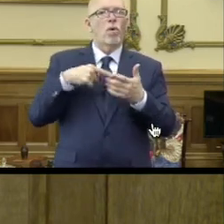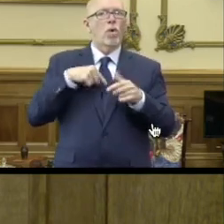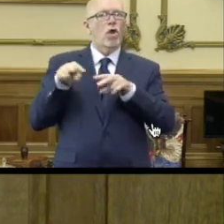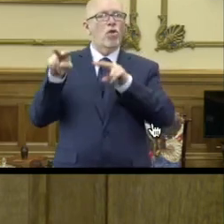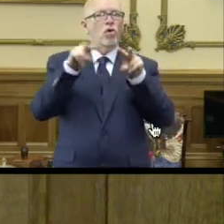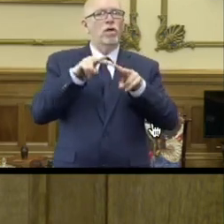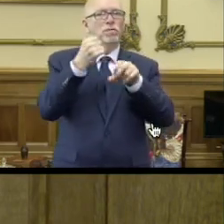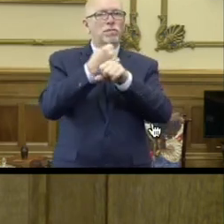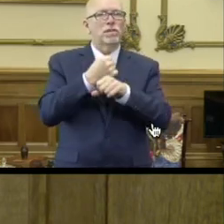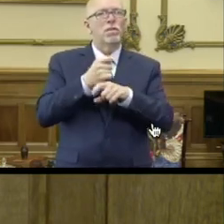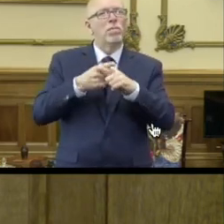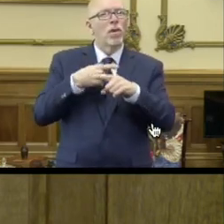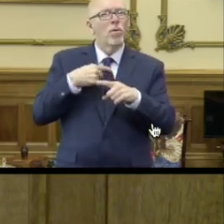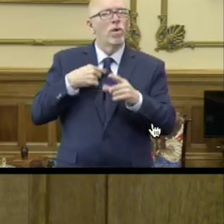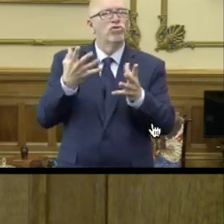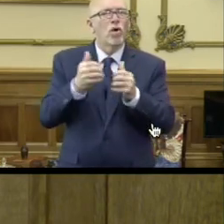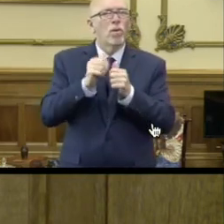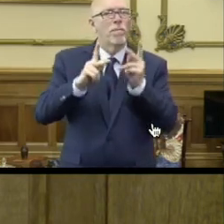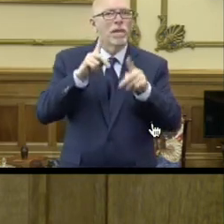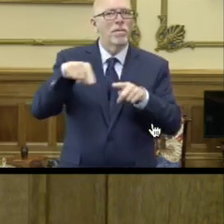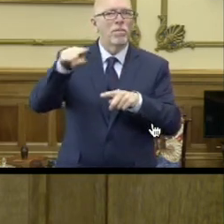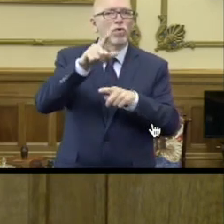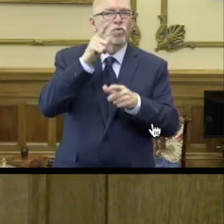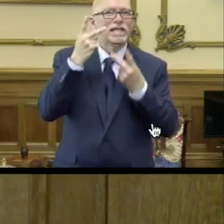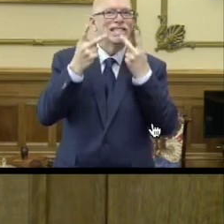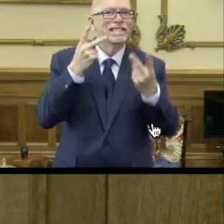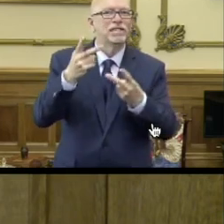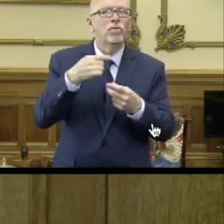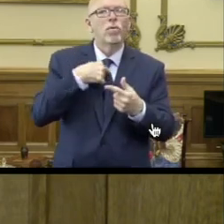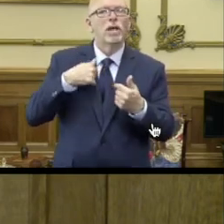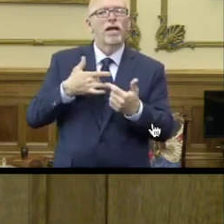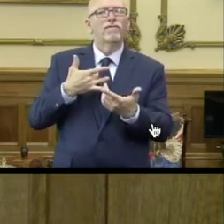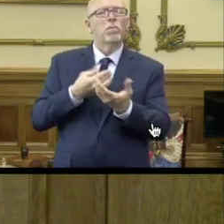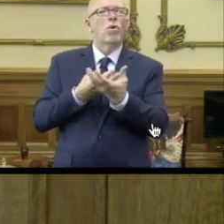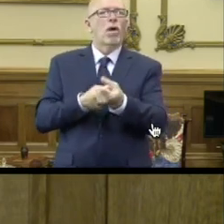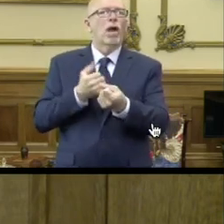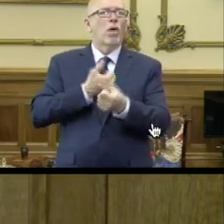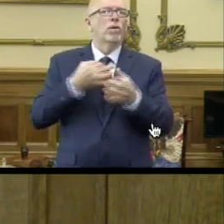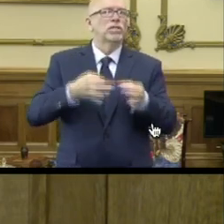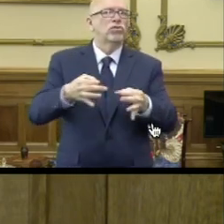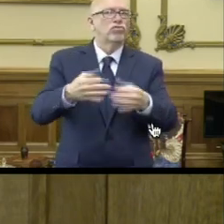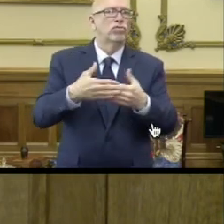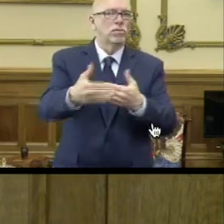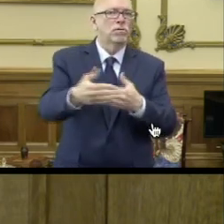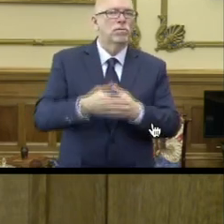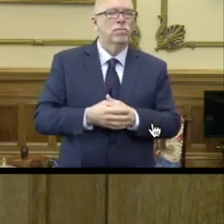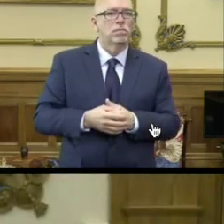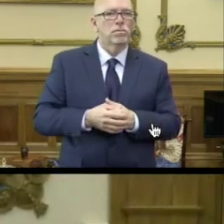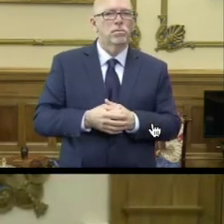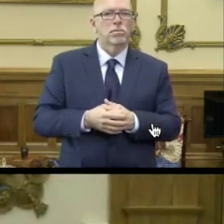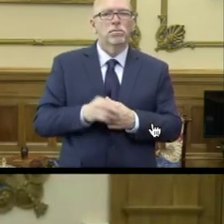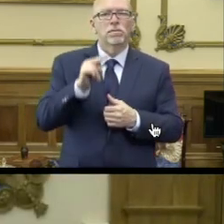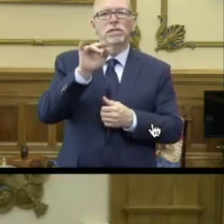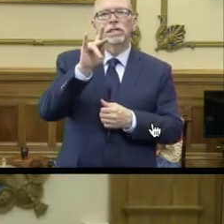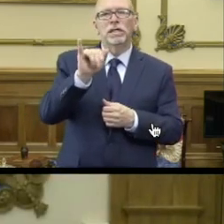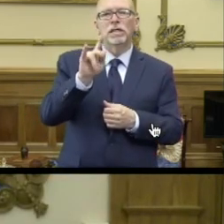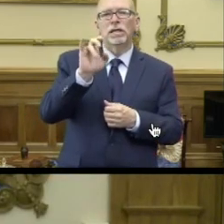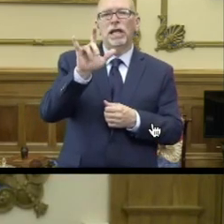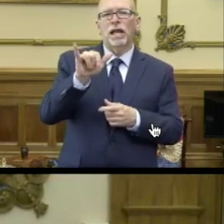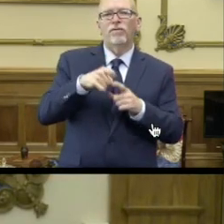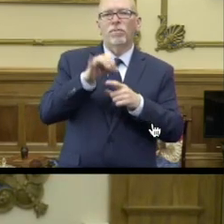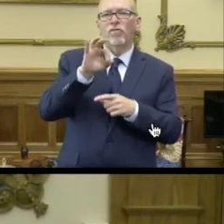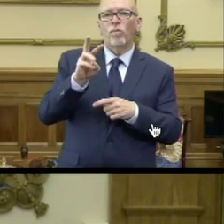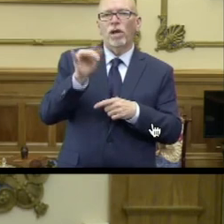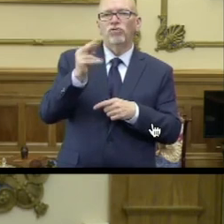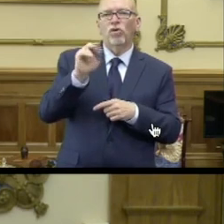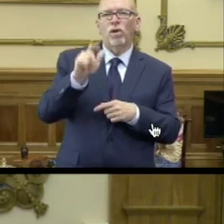and the numbers, but we're talking to the people that are actually seeing that. So we can be pretty confident in the decisions that we make going forward. Nikki Kelly, the Fort Wayne